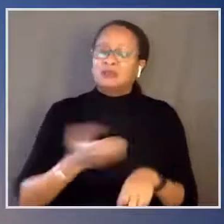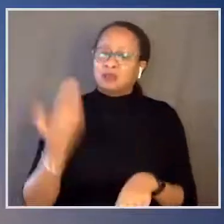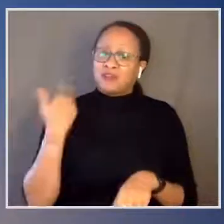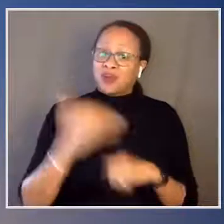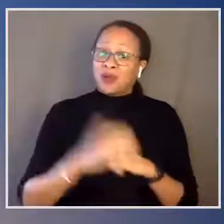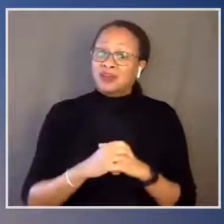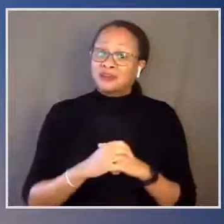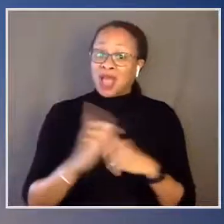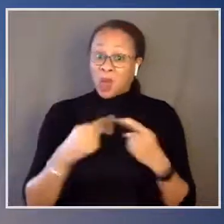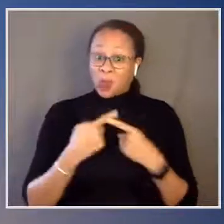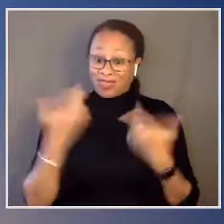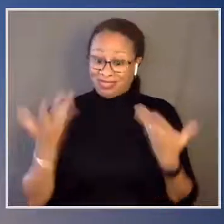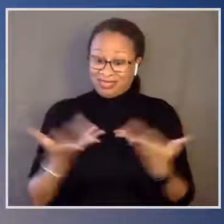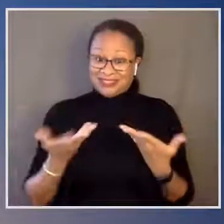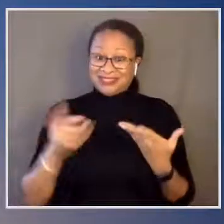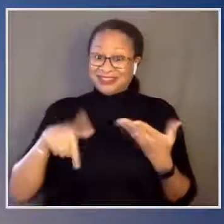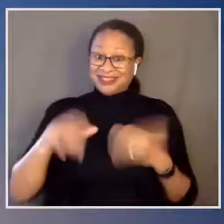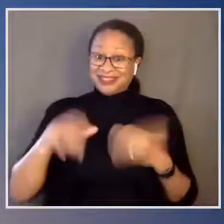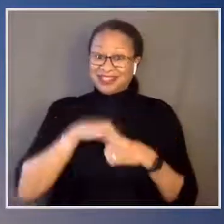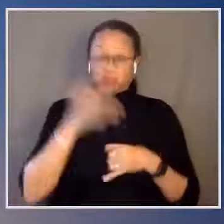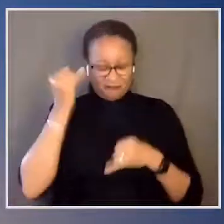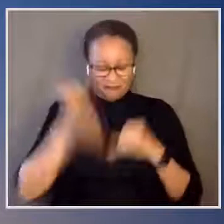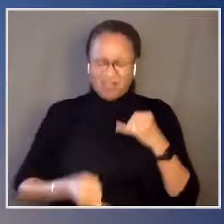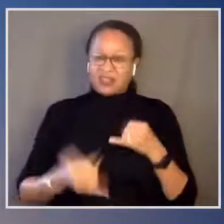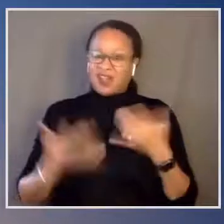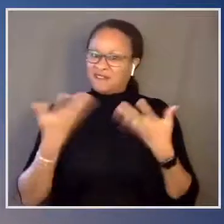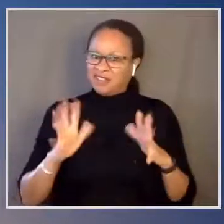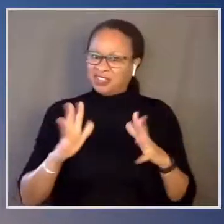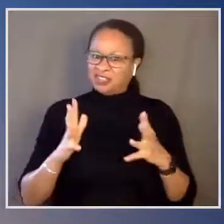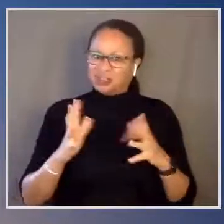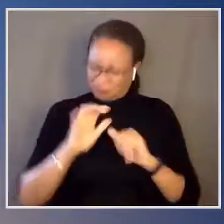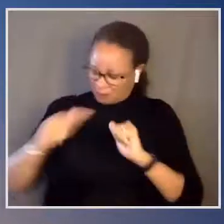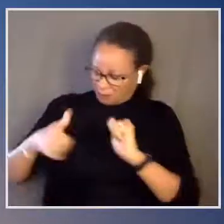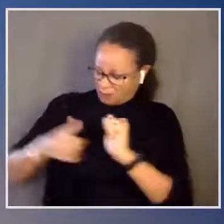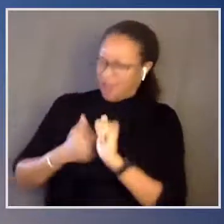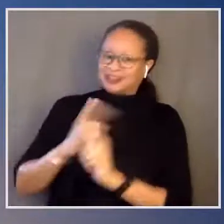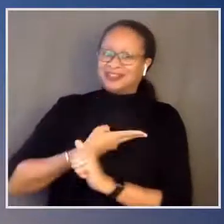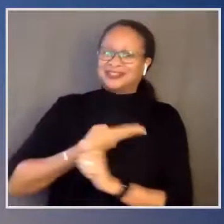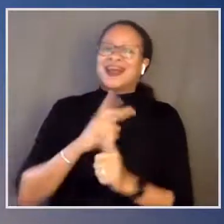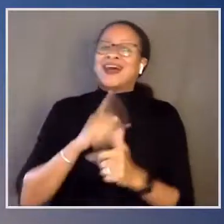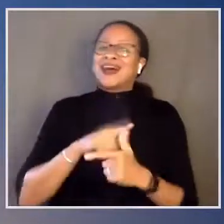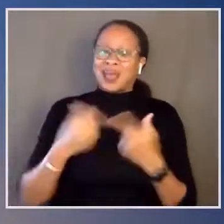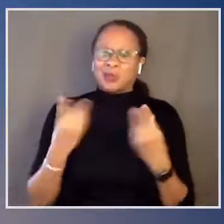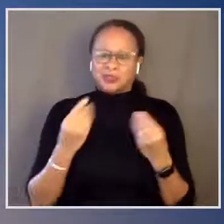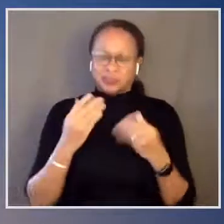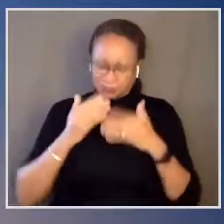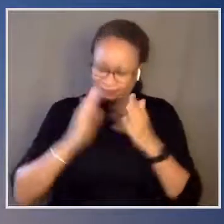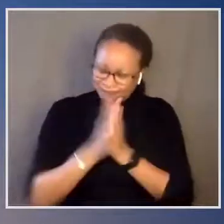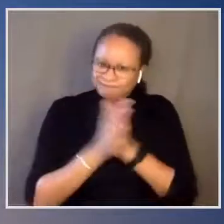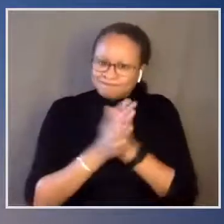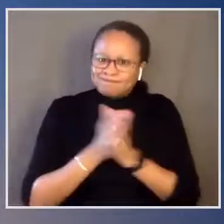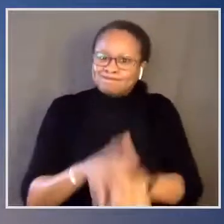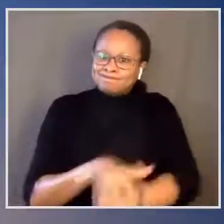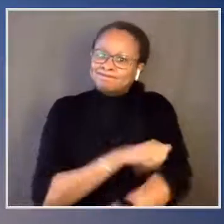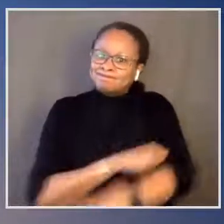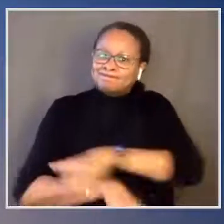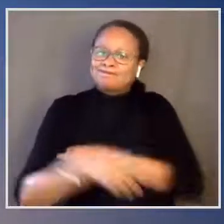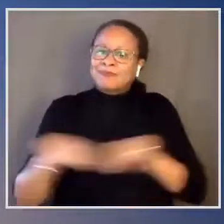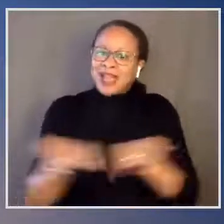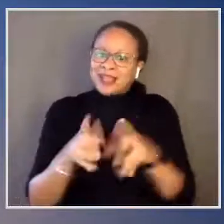this election is finalized and behind us, it'll be time for us to do what we've always done as Americans.